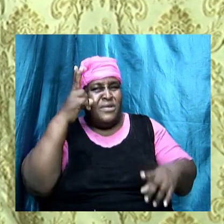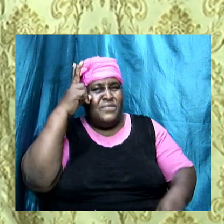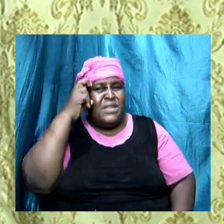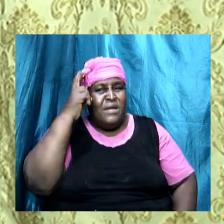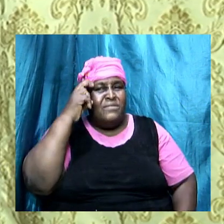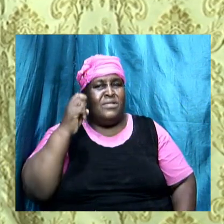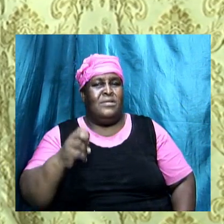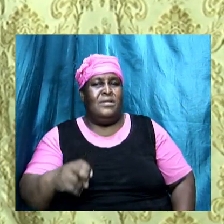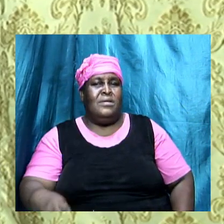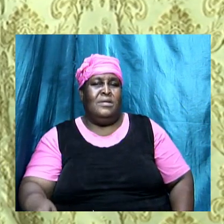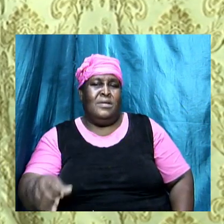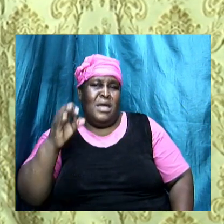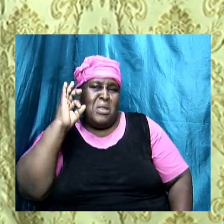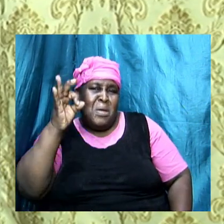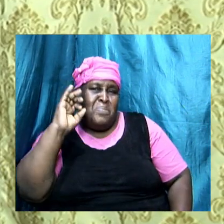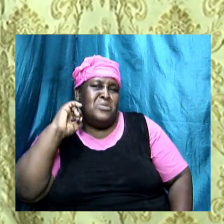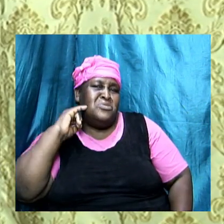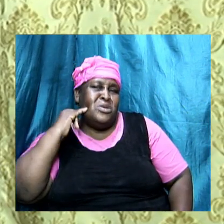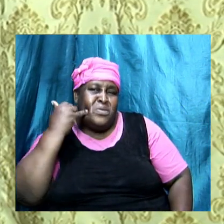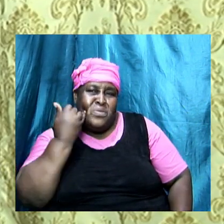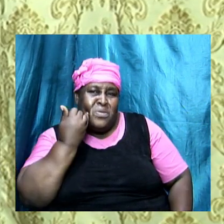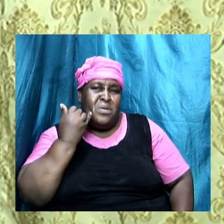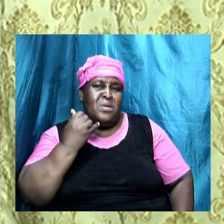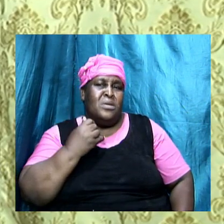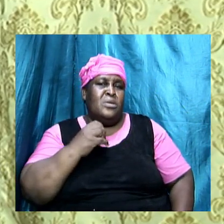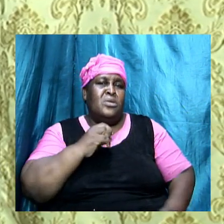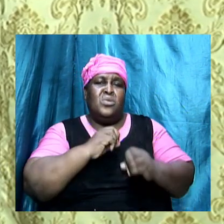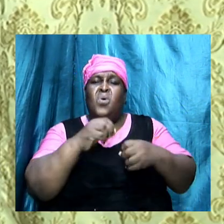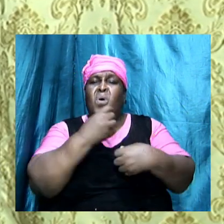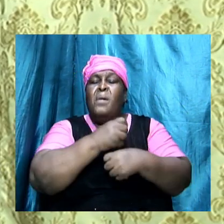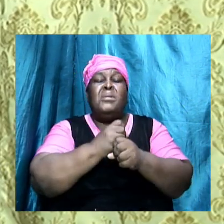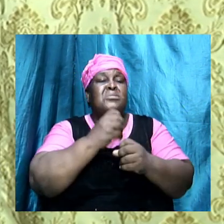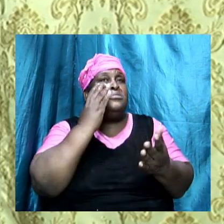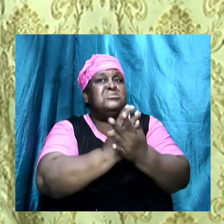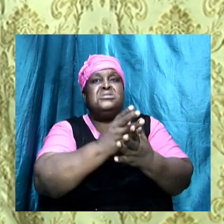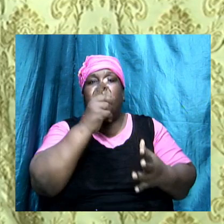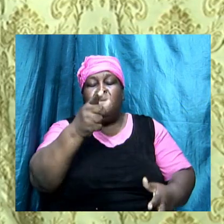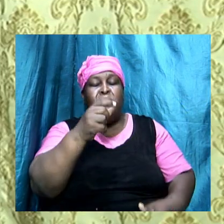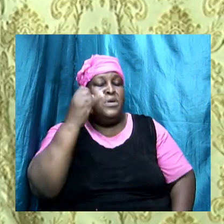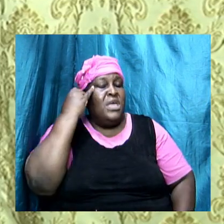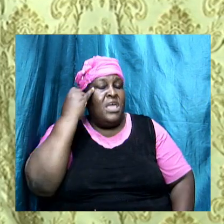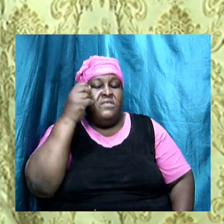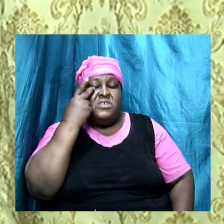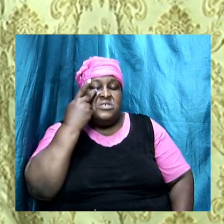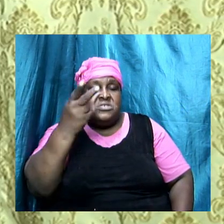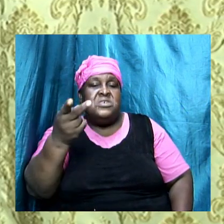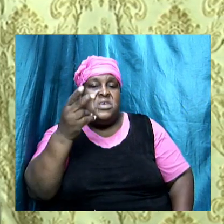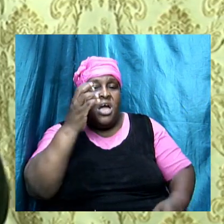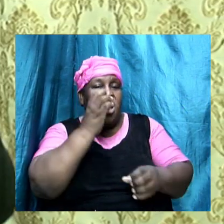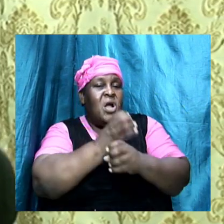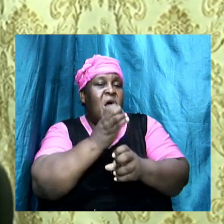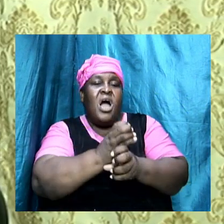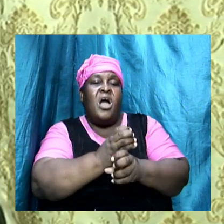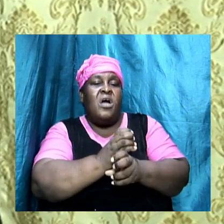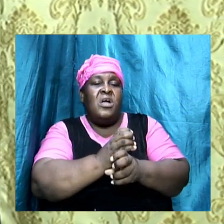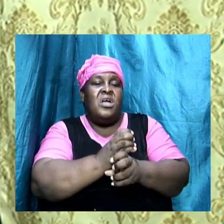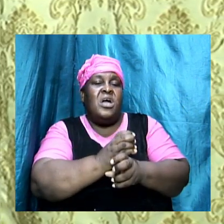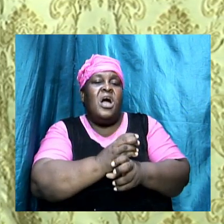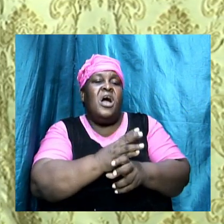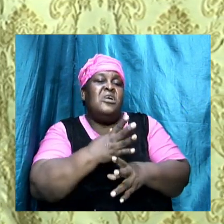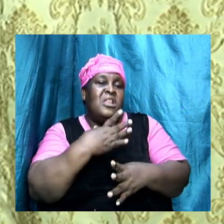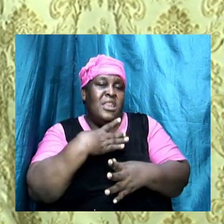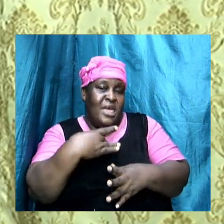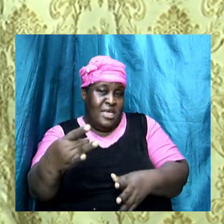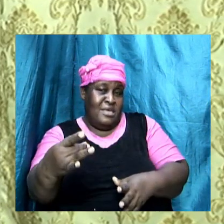preach covetousness and we don't even know don't let nothing stop you and if you see a car and you like it and your neighbor have a car look I want a